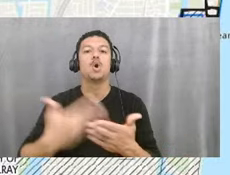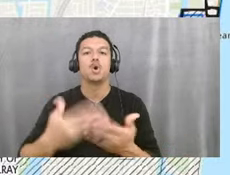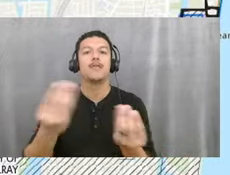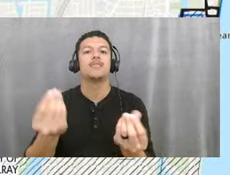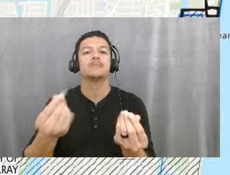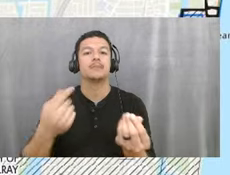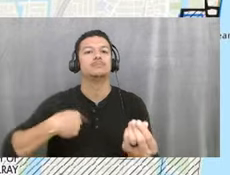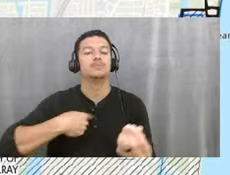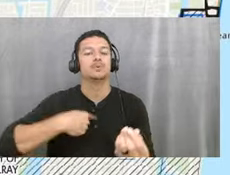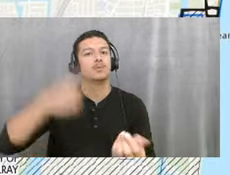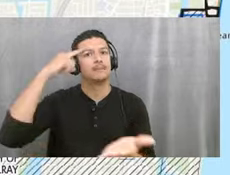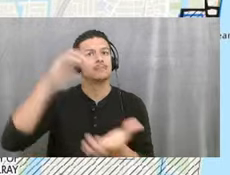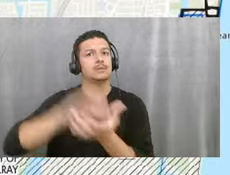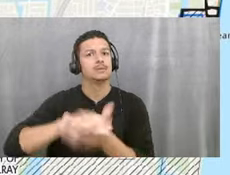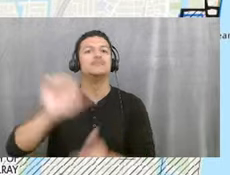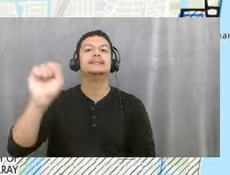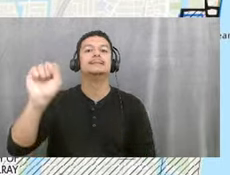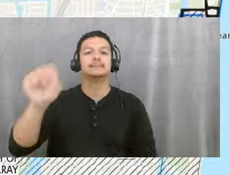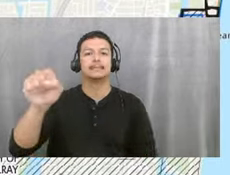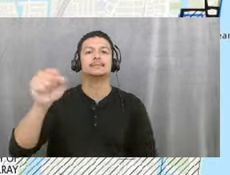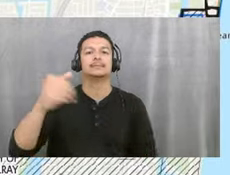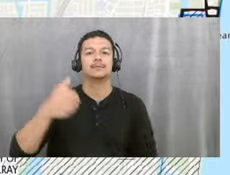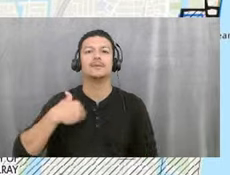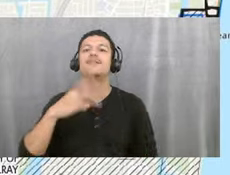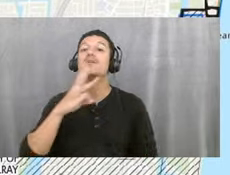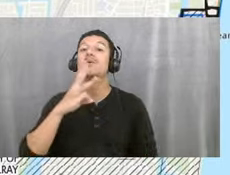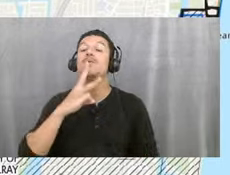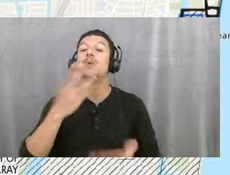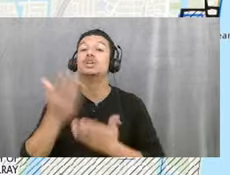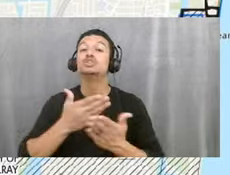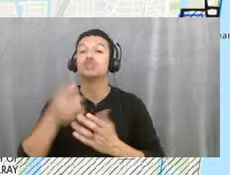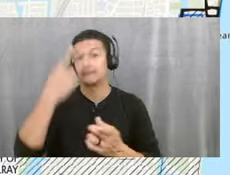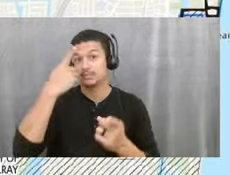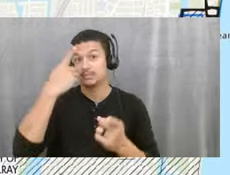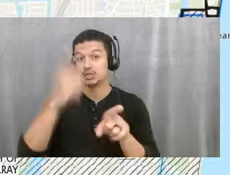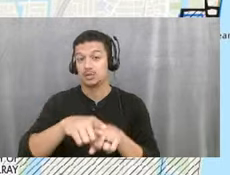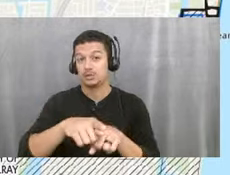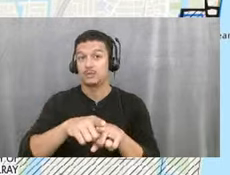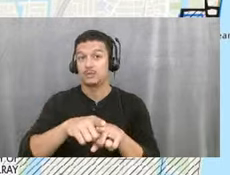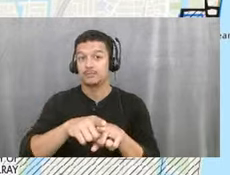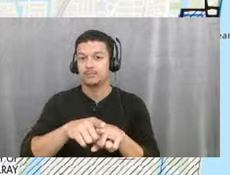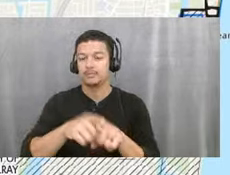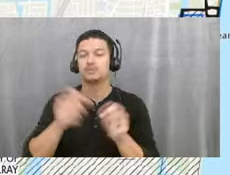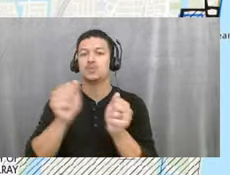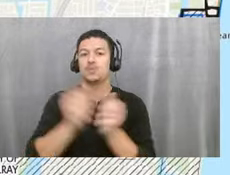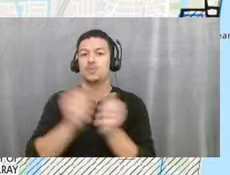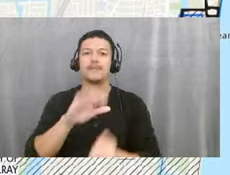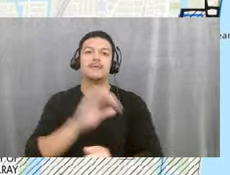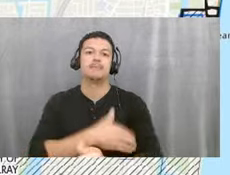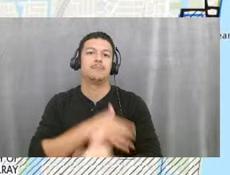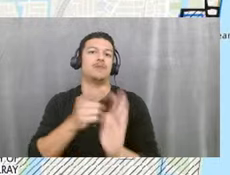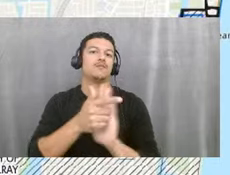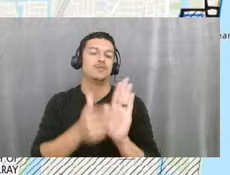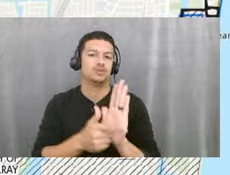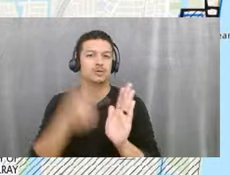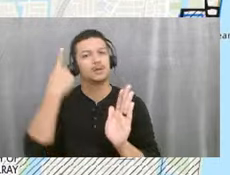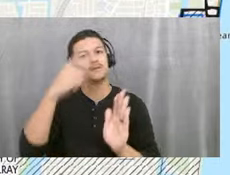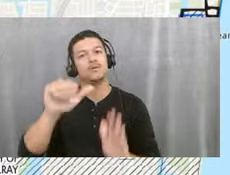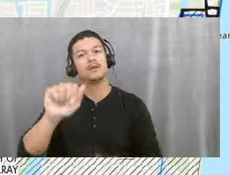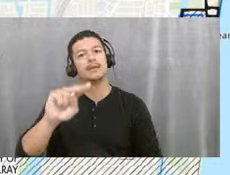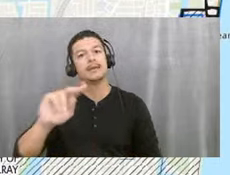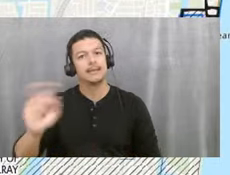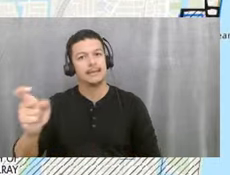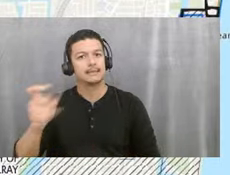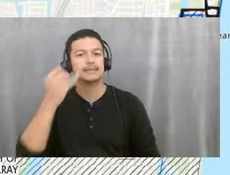we have, um, water service agreements in place, which do have power of attorney for annexation via voluntary annexation.